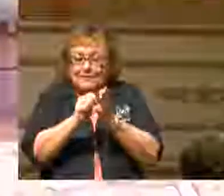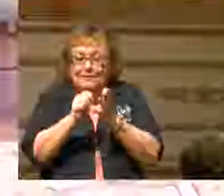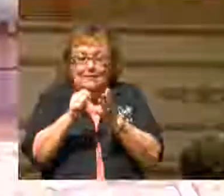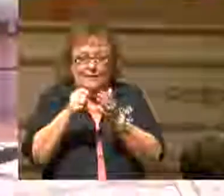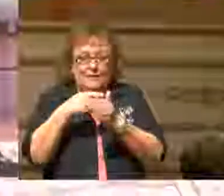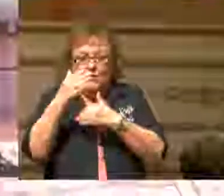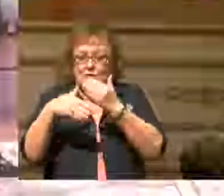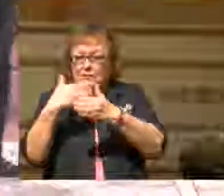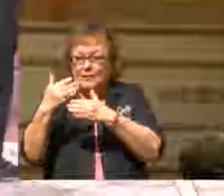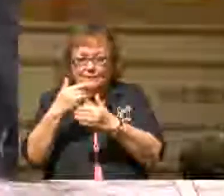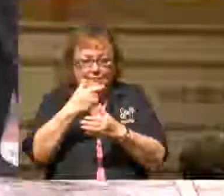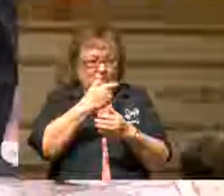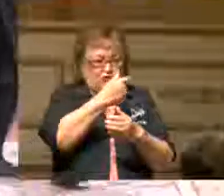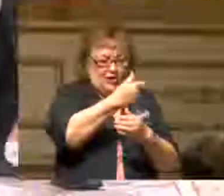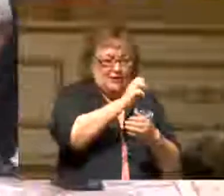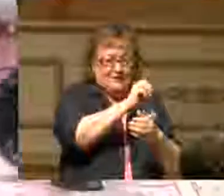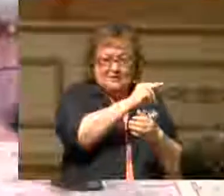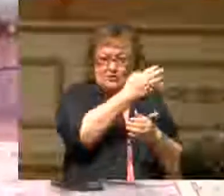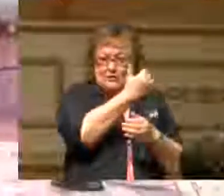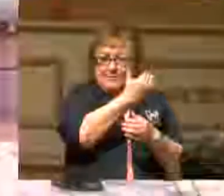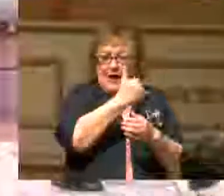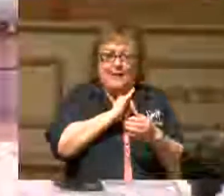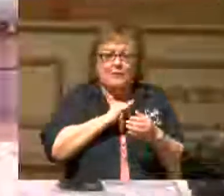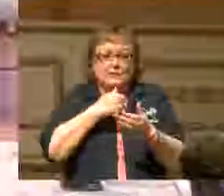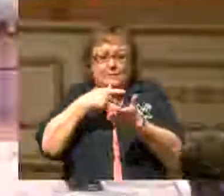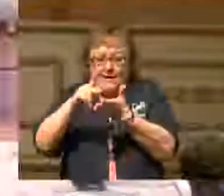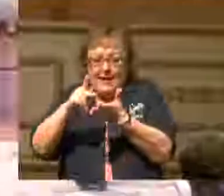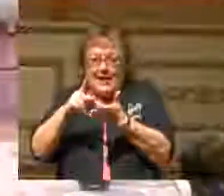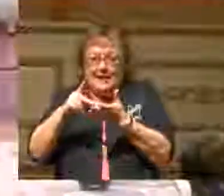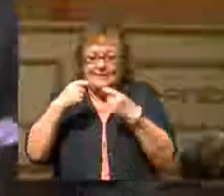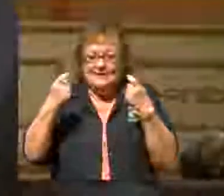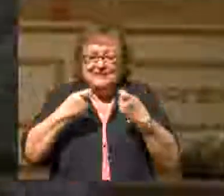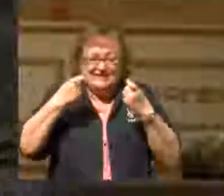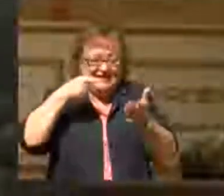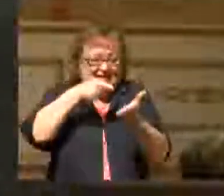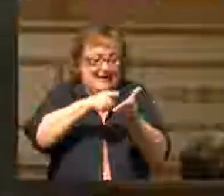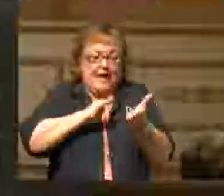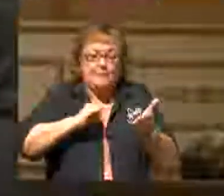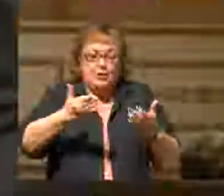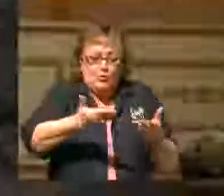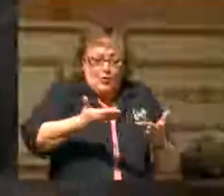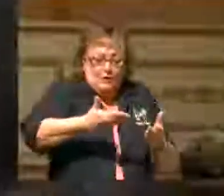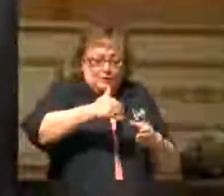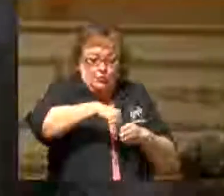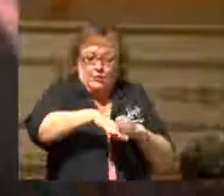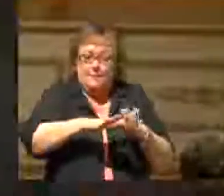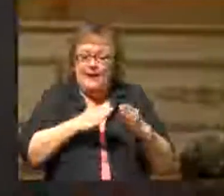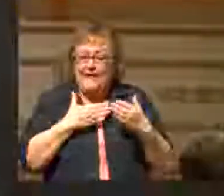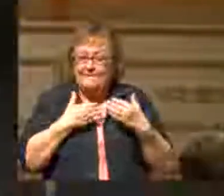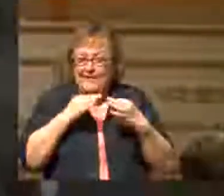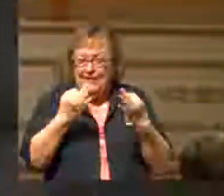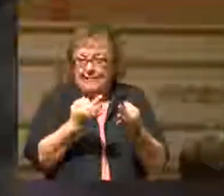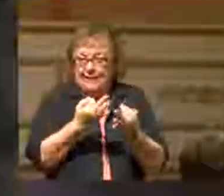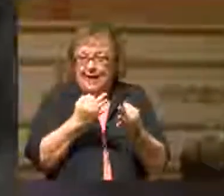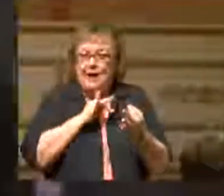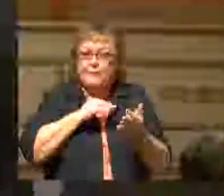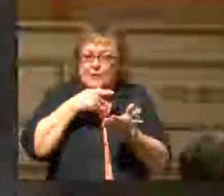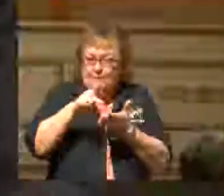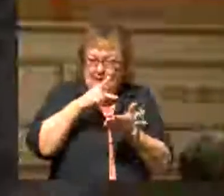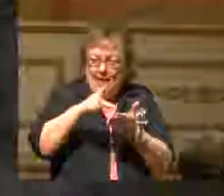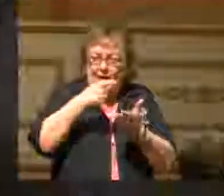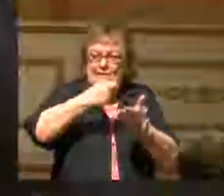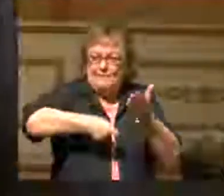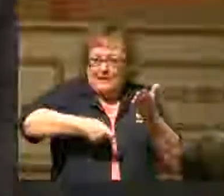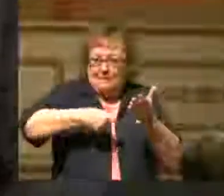He said, I'm going to pay the sin debt. I'm going to welcome you back into my family. I'm going to pay the